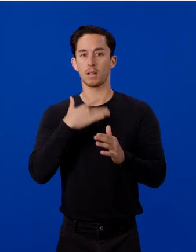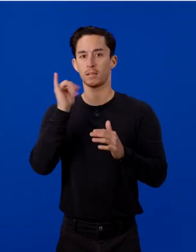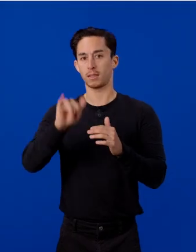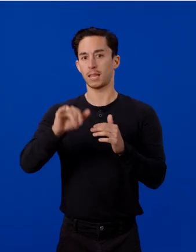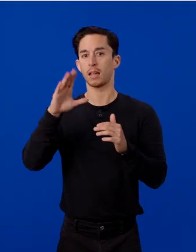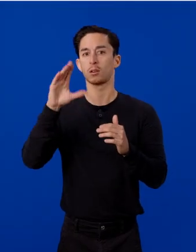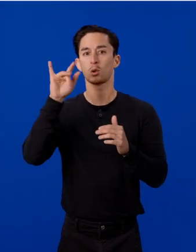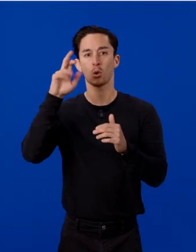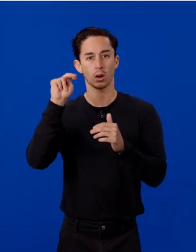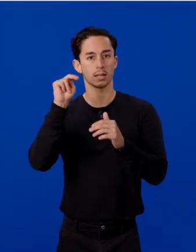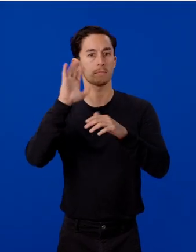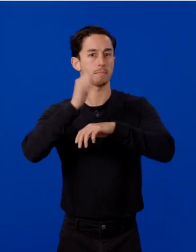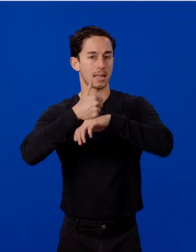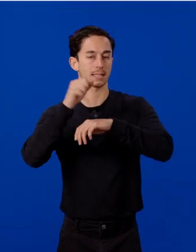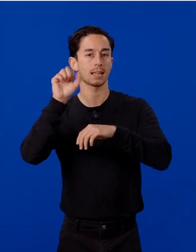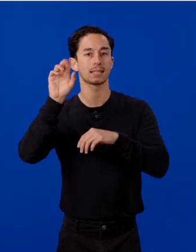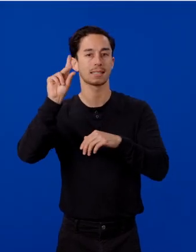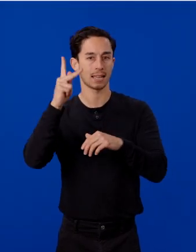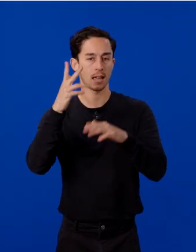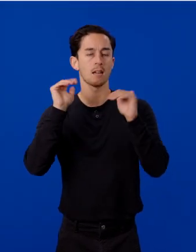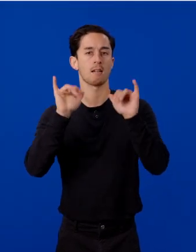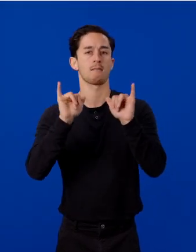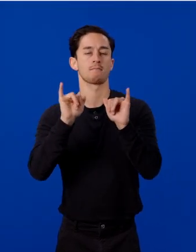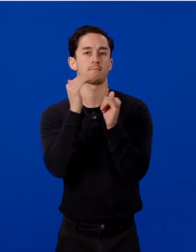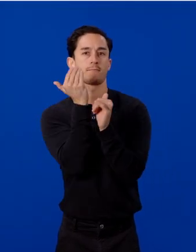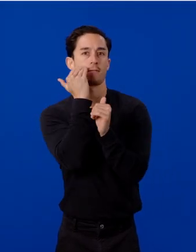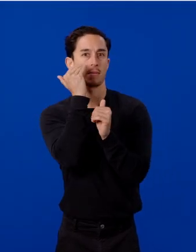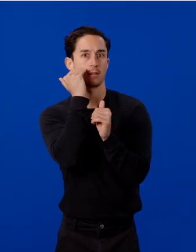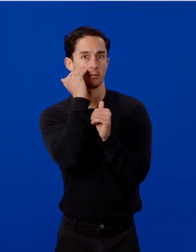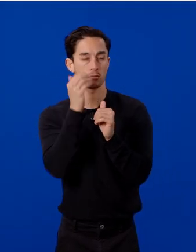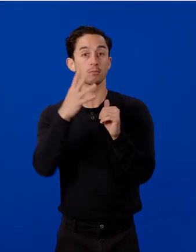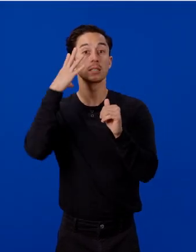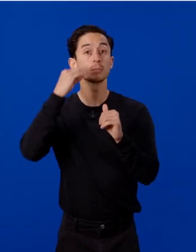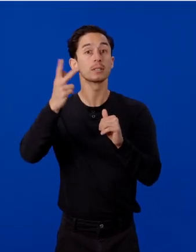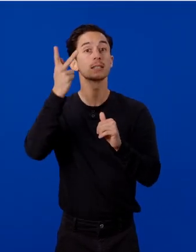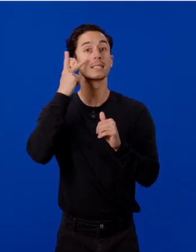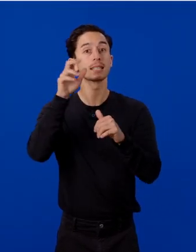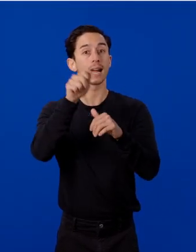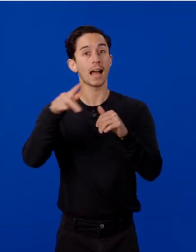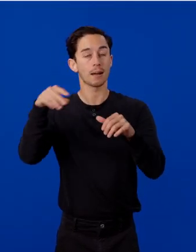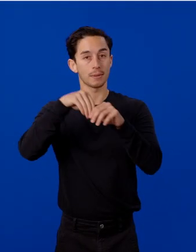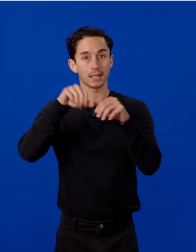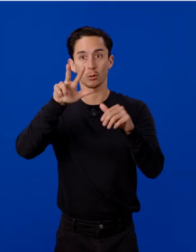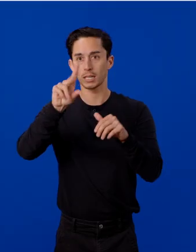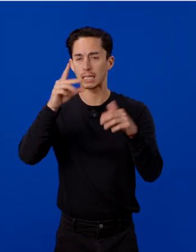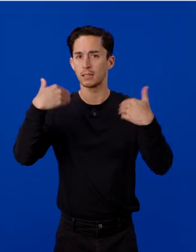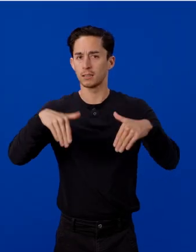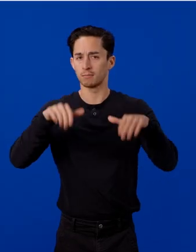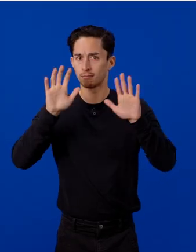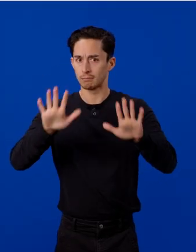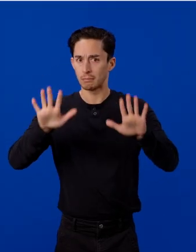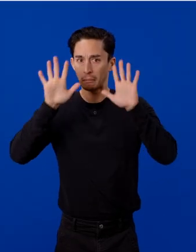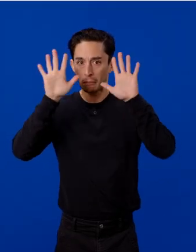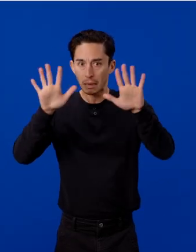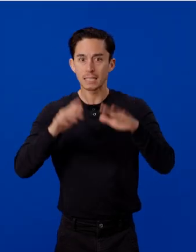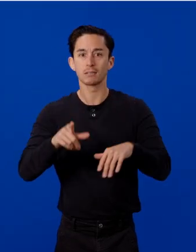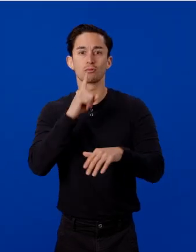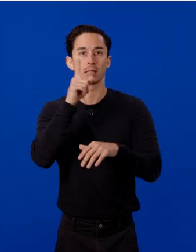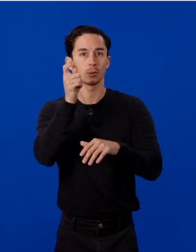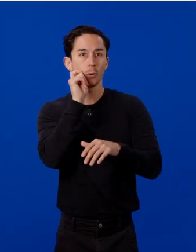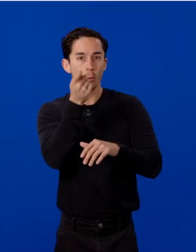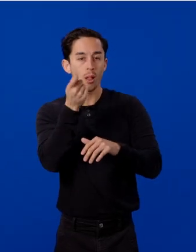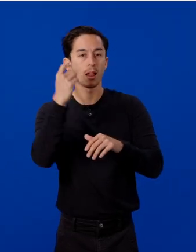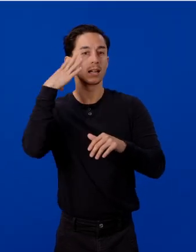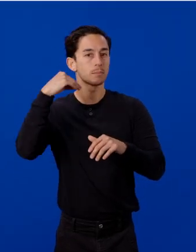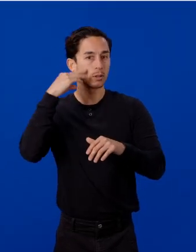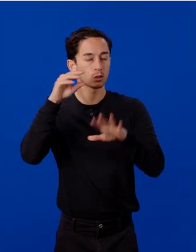instantly familiar. The whole experience of seeing your app in 3D is amazing. It's a really cool experience that lets you